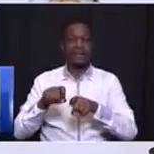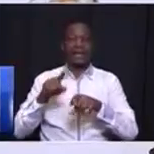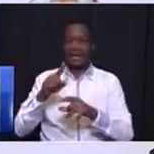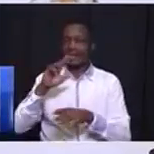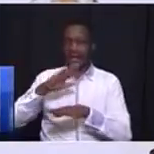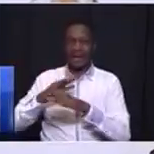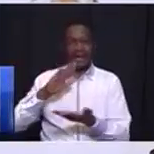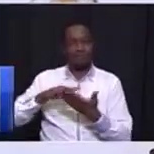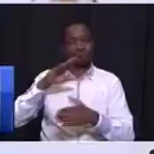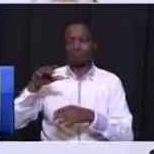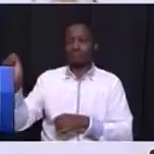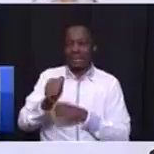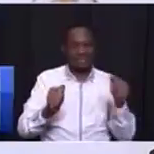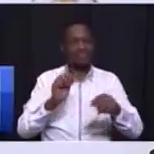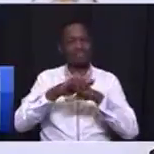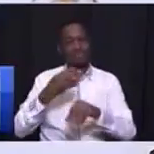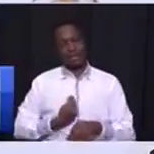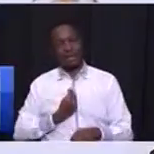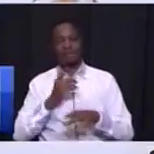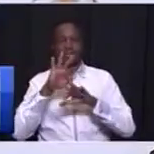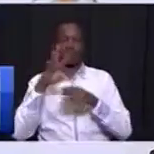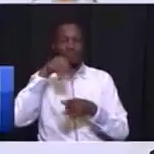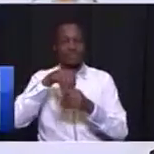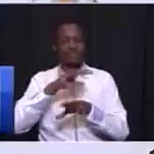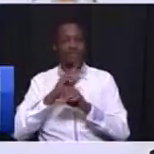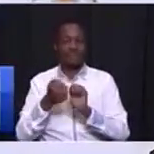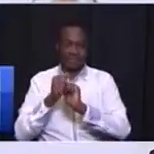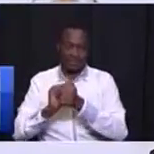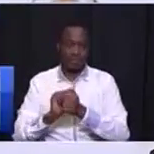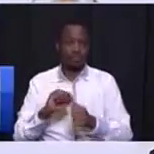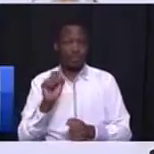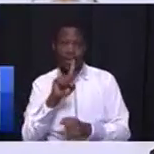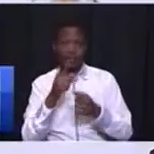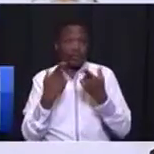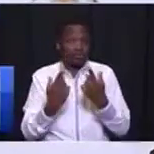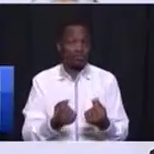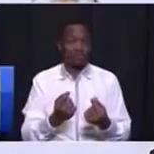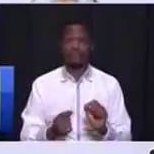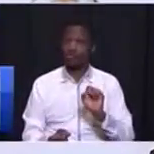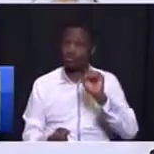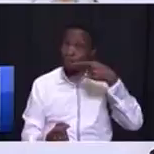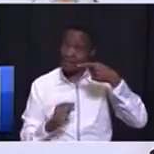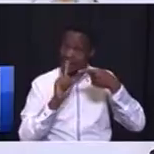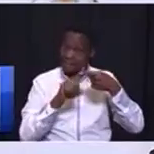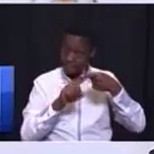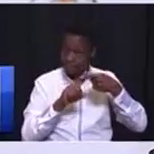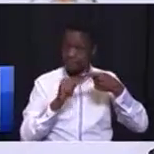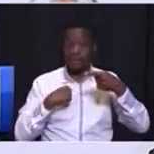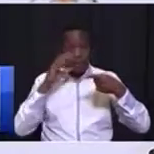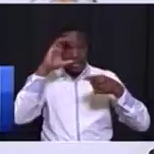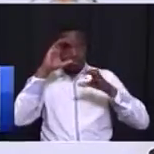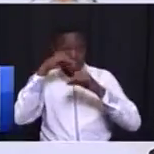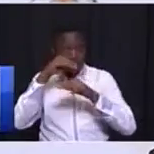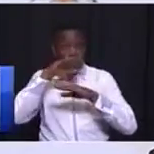in our schools to be involved in sport. So what are we going to do? The first thing, in that plan, I want us to focus